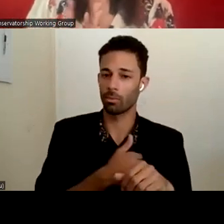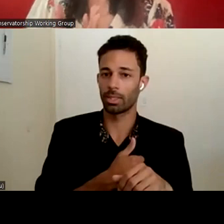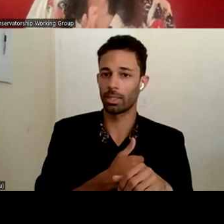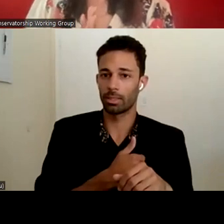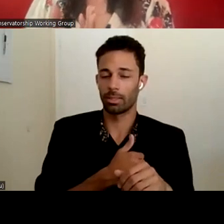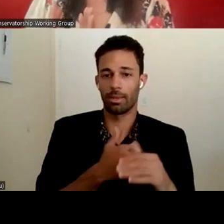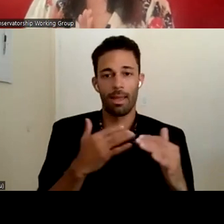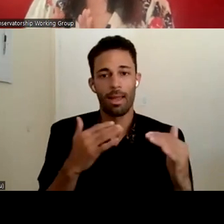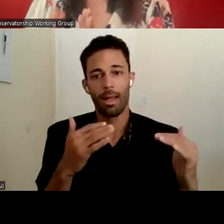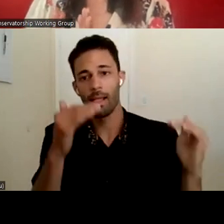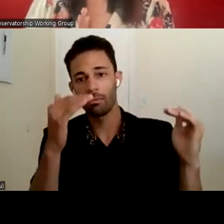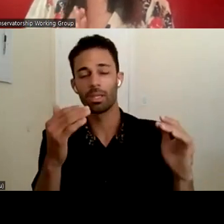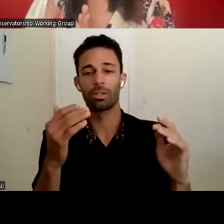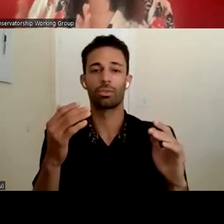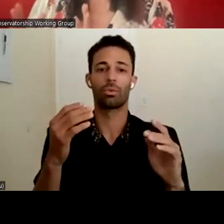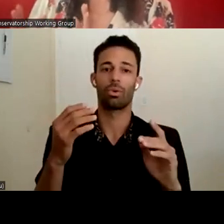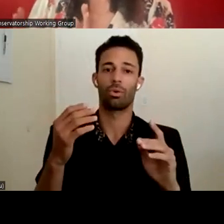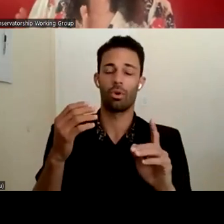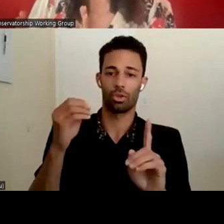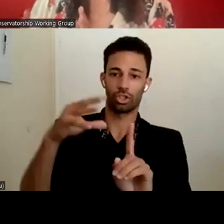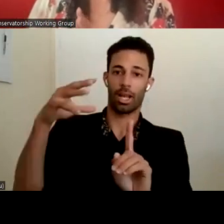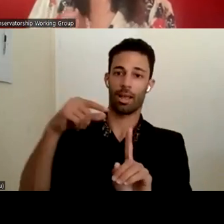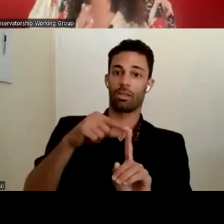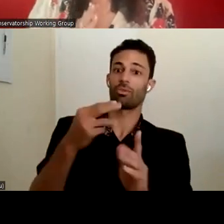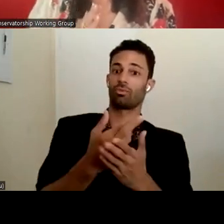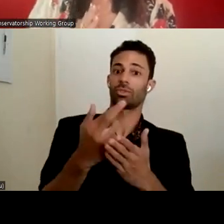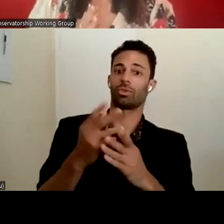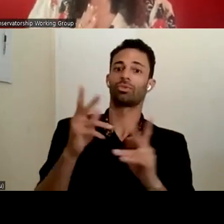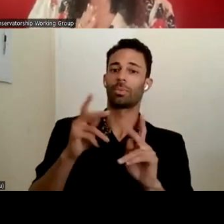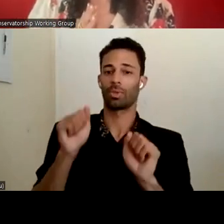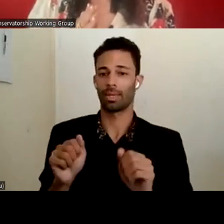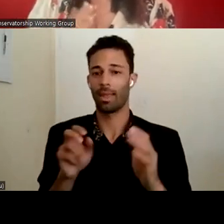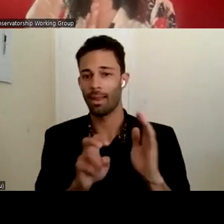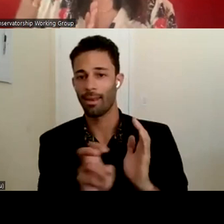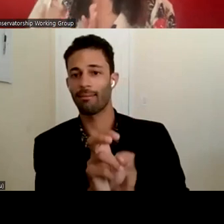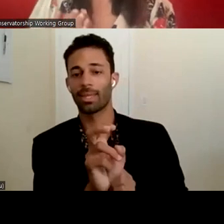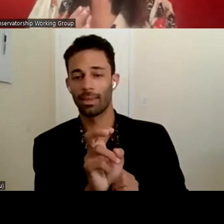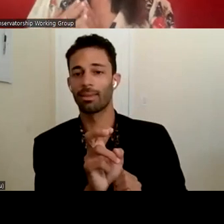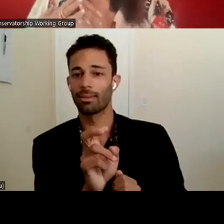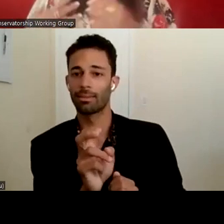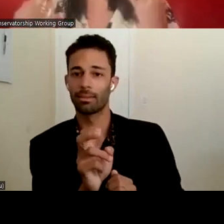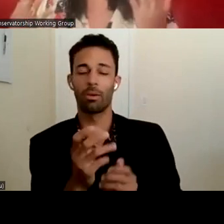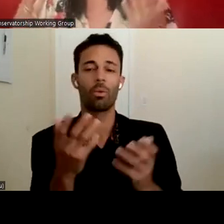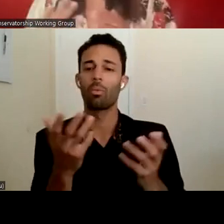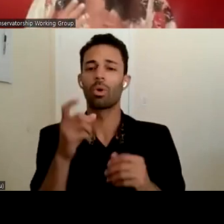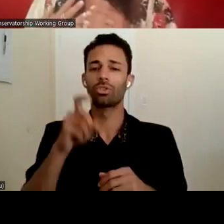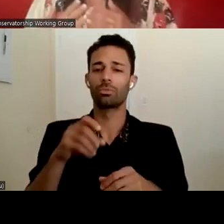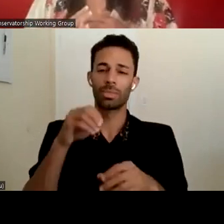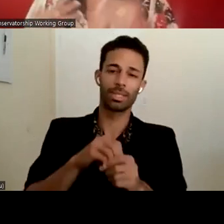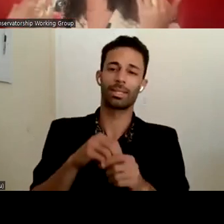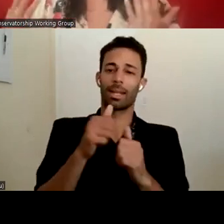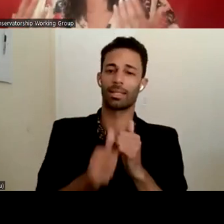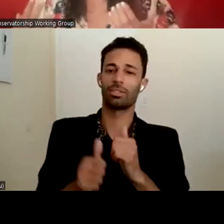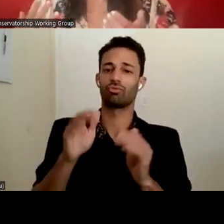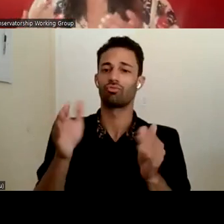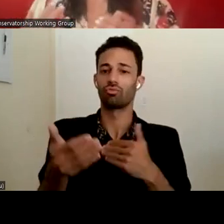elevate or shine those resources so that people can navigate them? You know, I, um, you know, what should be in every room or, you know, what, what more